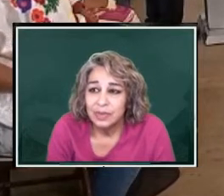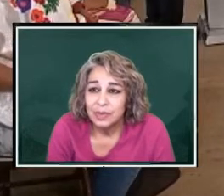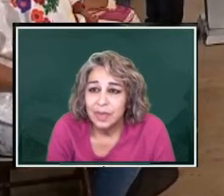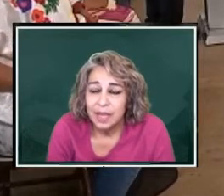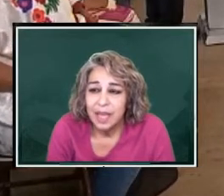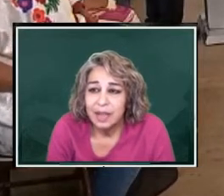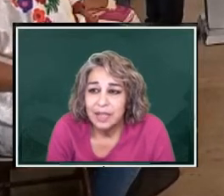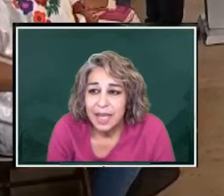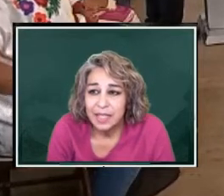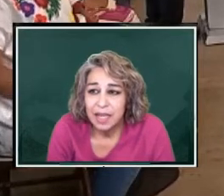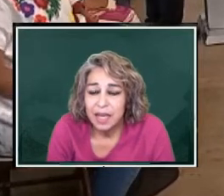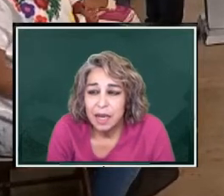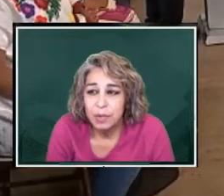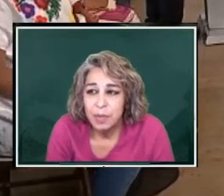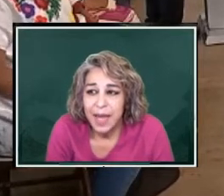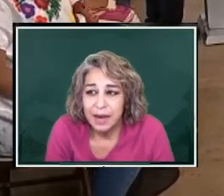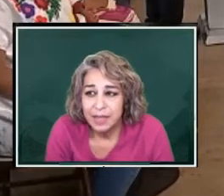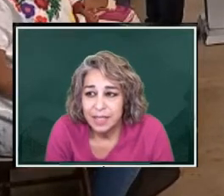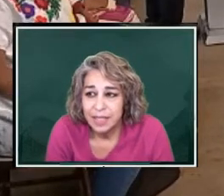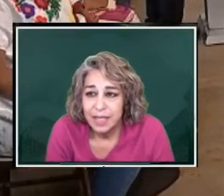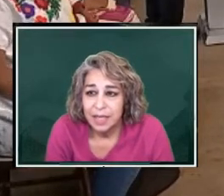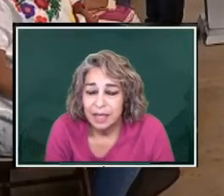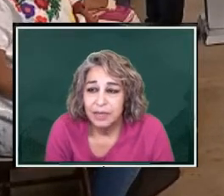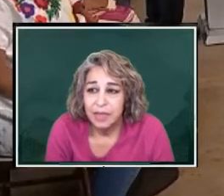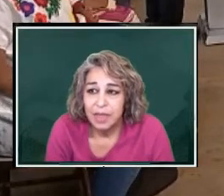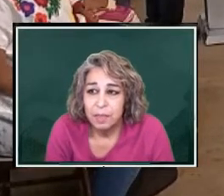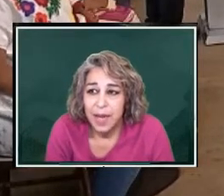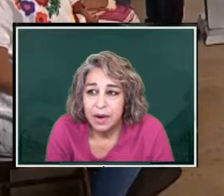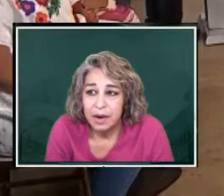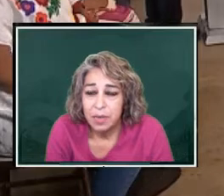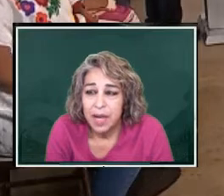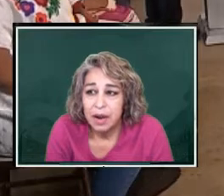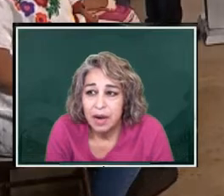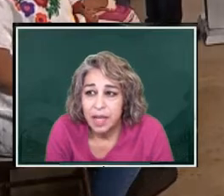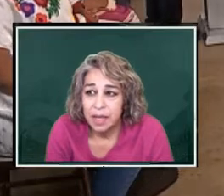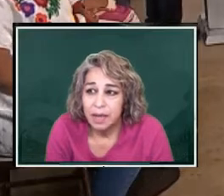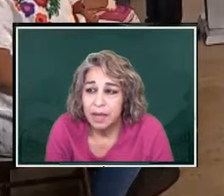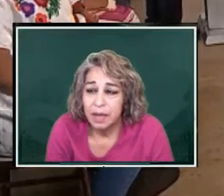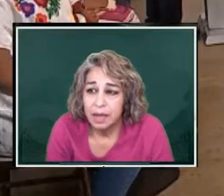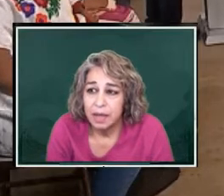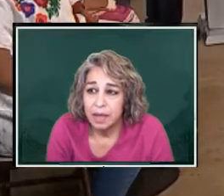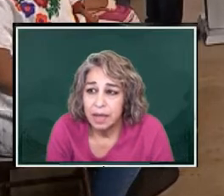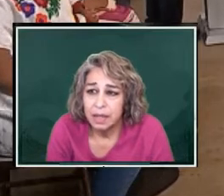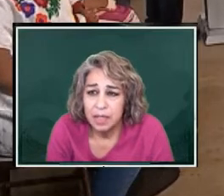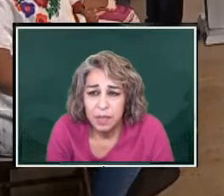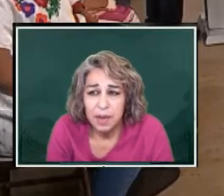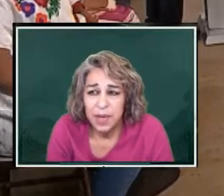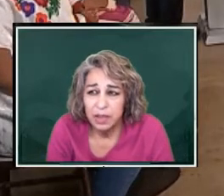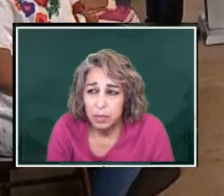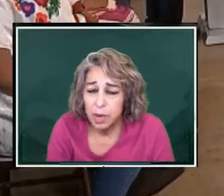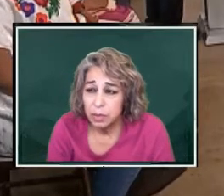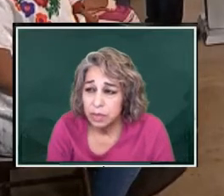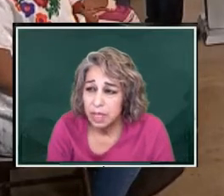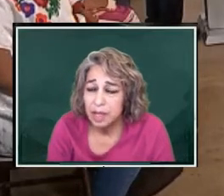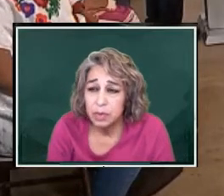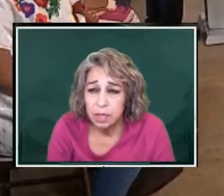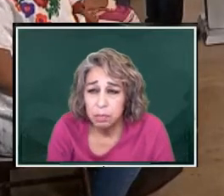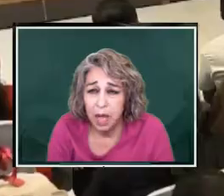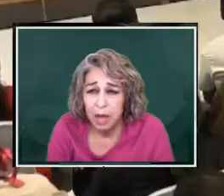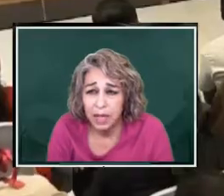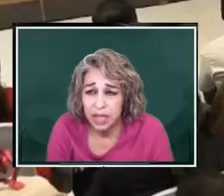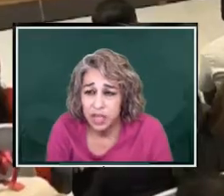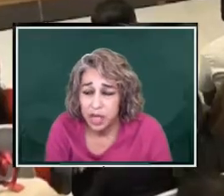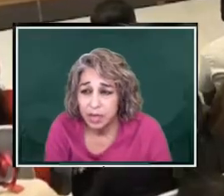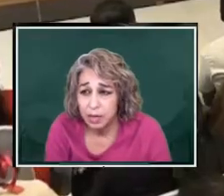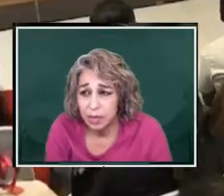So he's asking a couple matters, the matter regarding something about the roads that there was